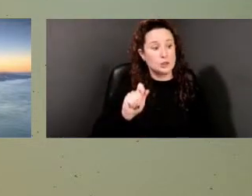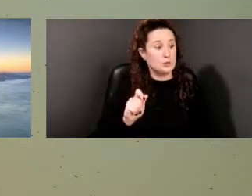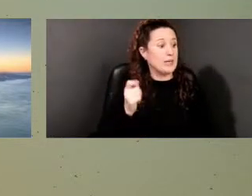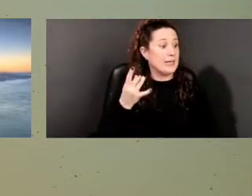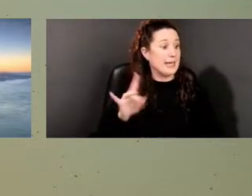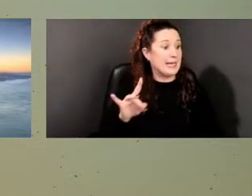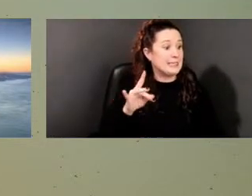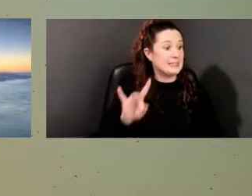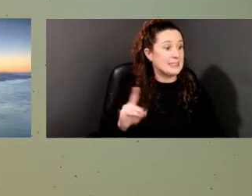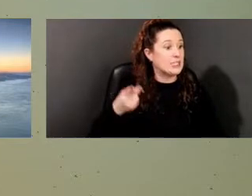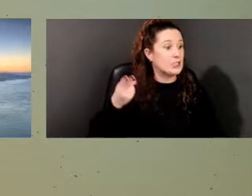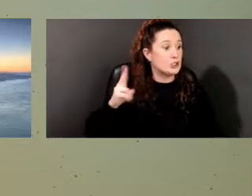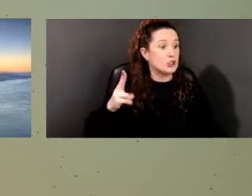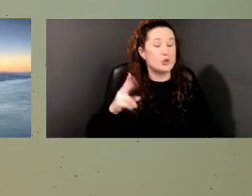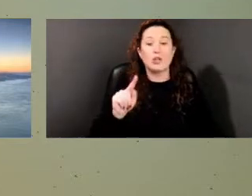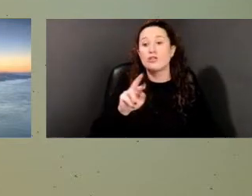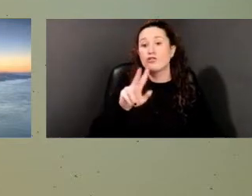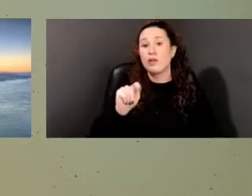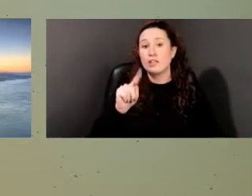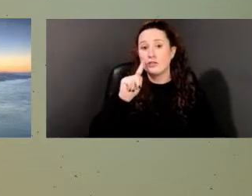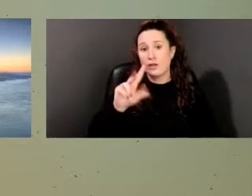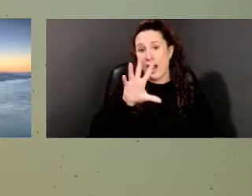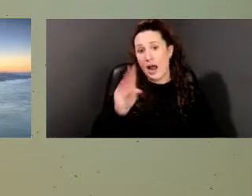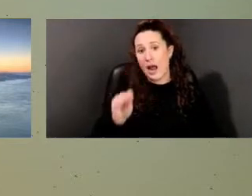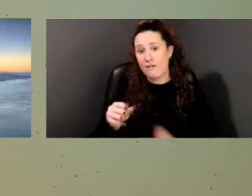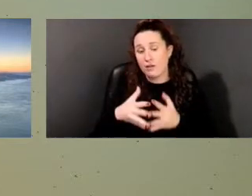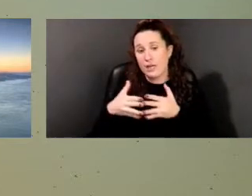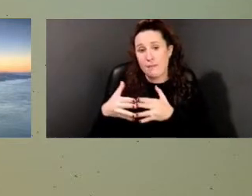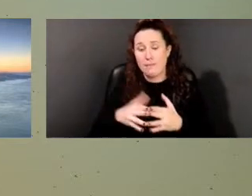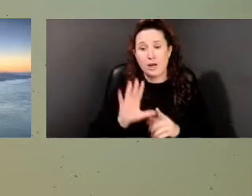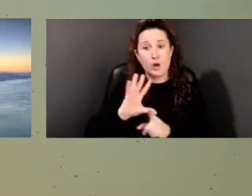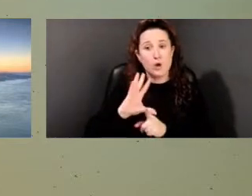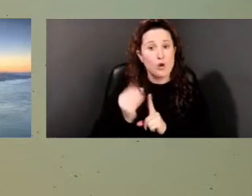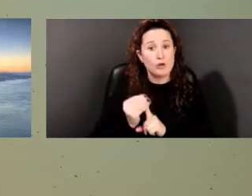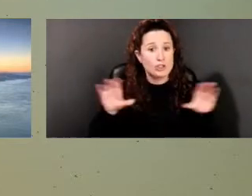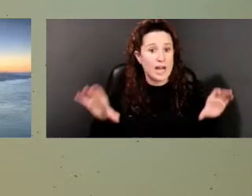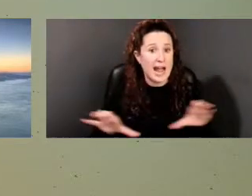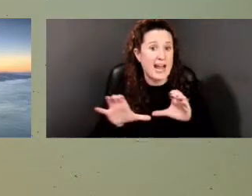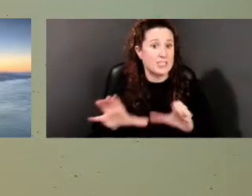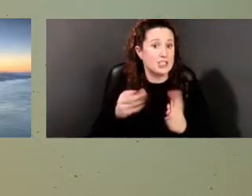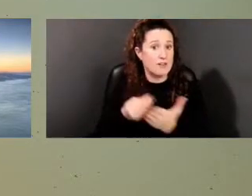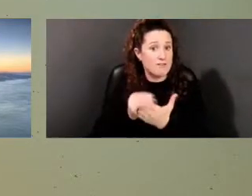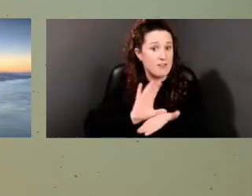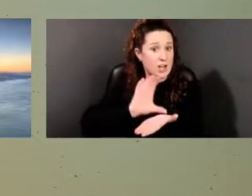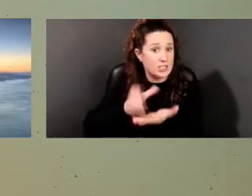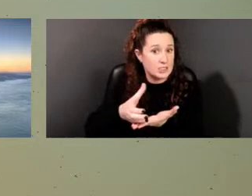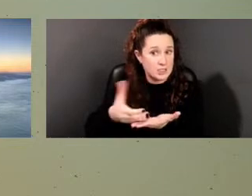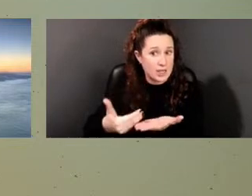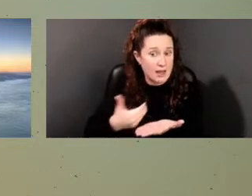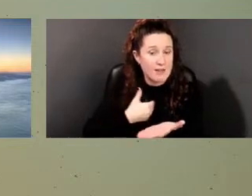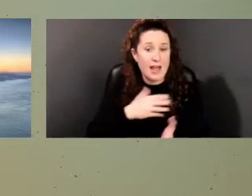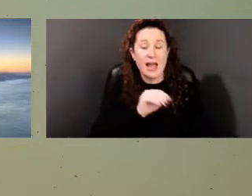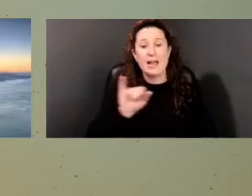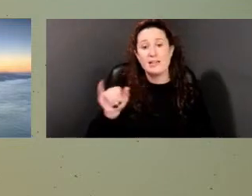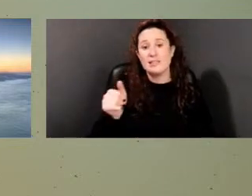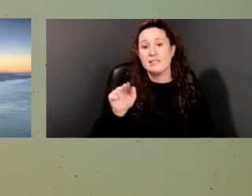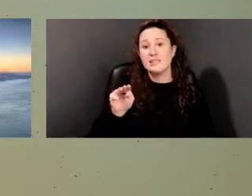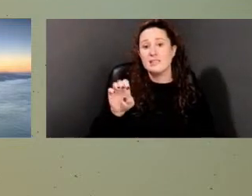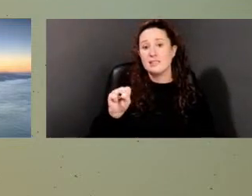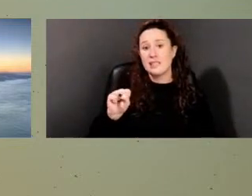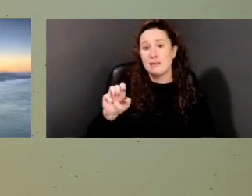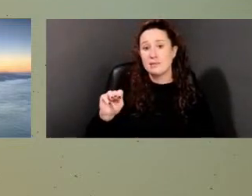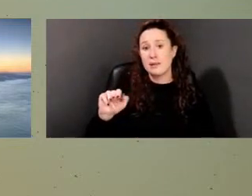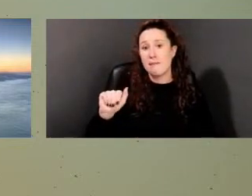Preservation's African American Cultural Heritage Action Fund and James Madison's historic site, Montpelier,